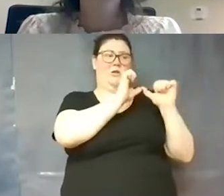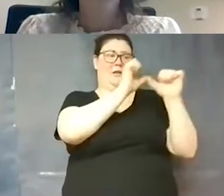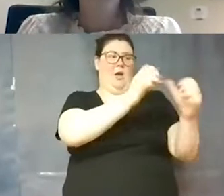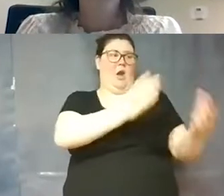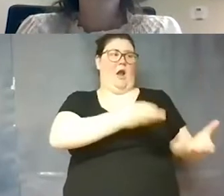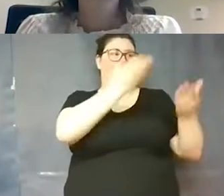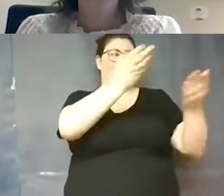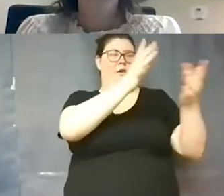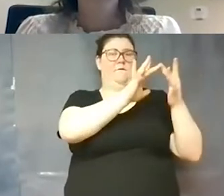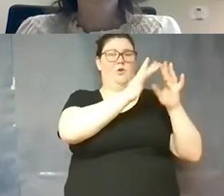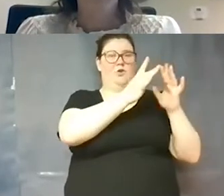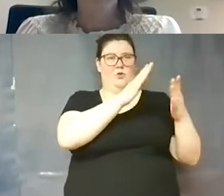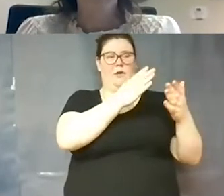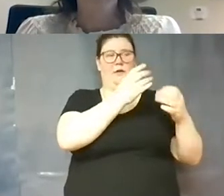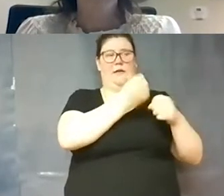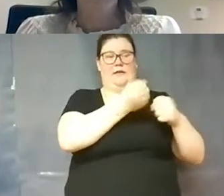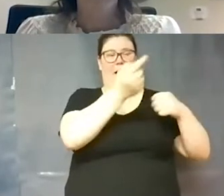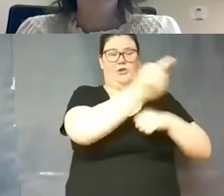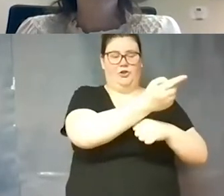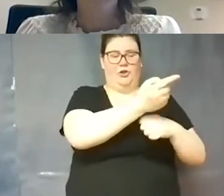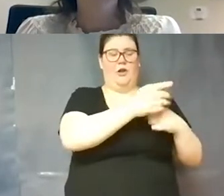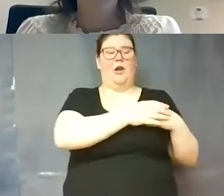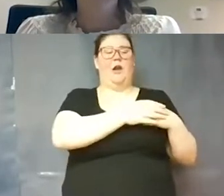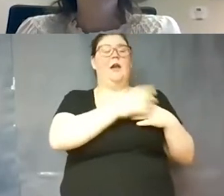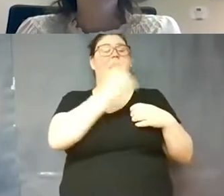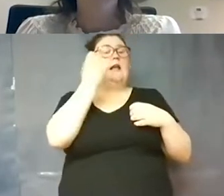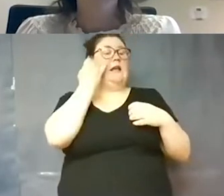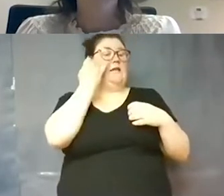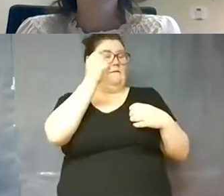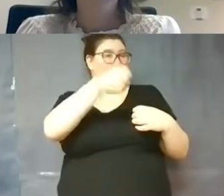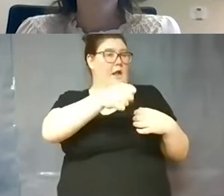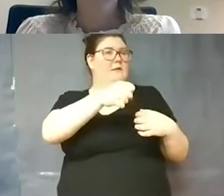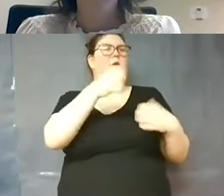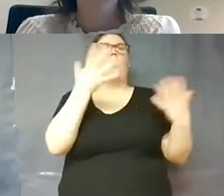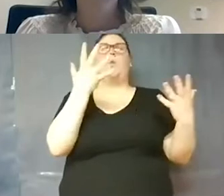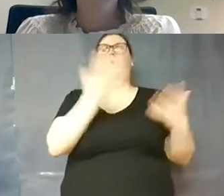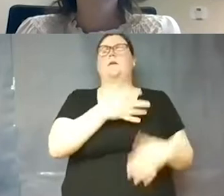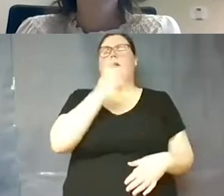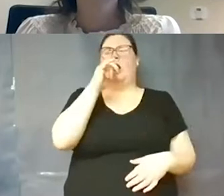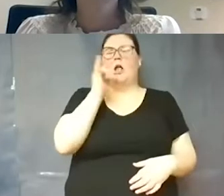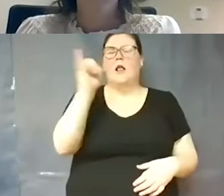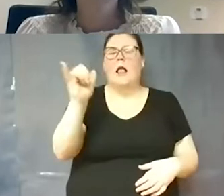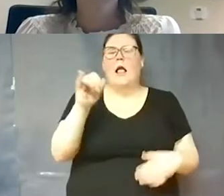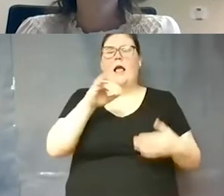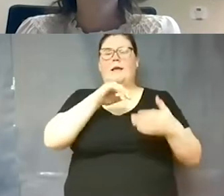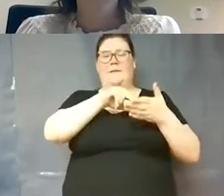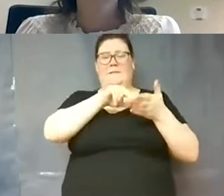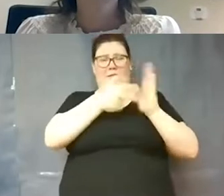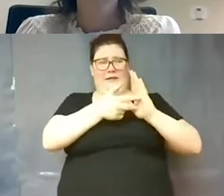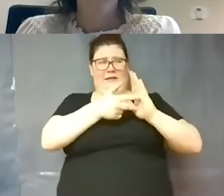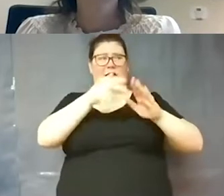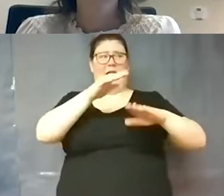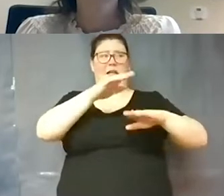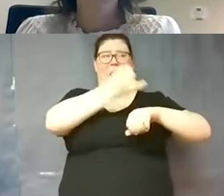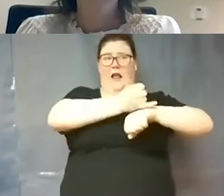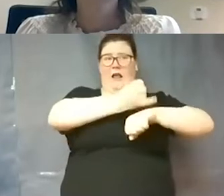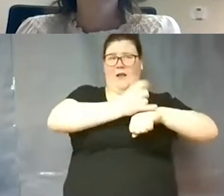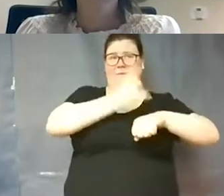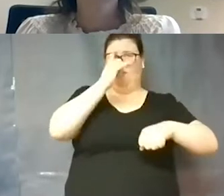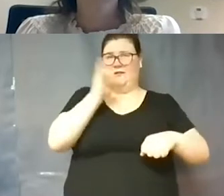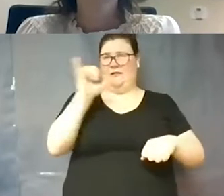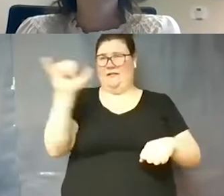next year um and if so what does that look like what does that mean on campus instruction looks similar to this year